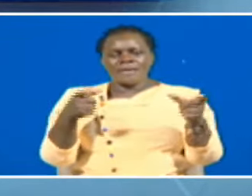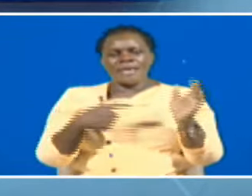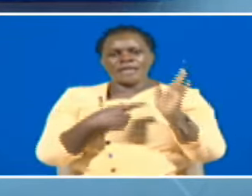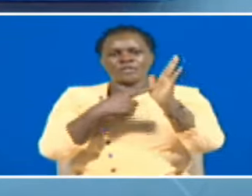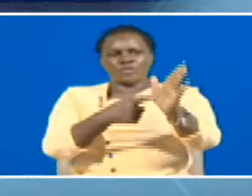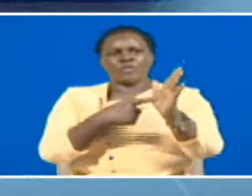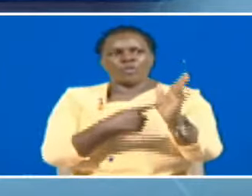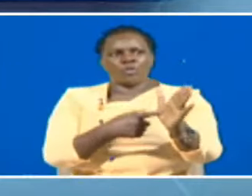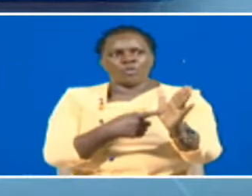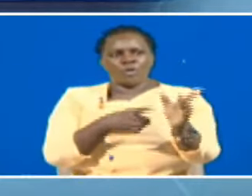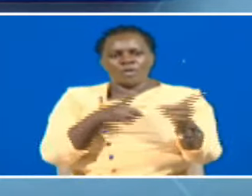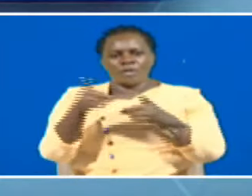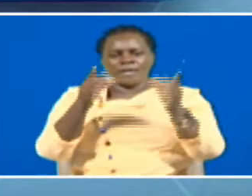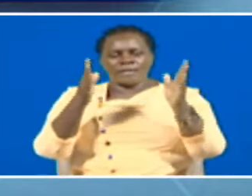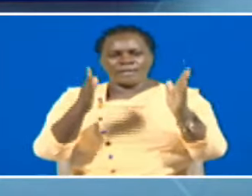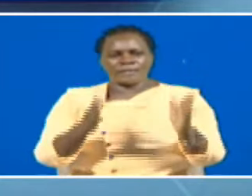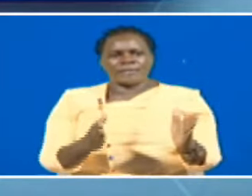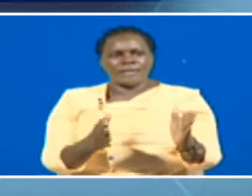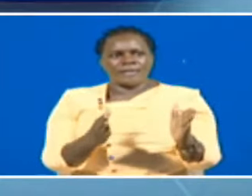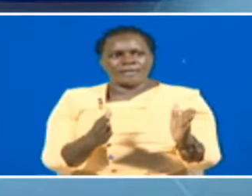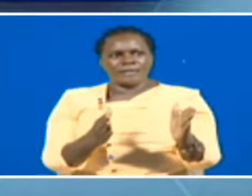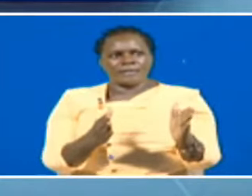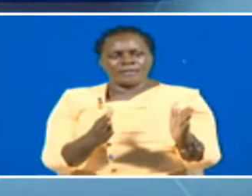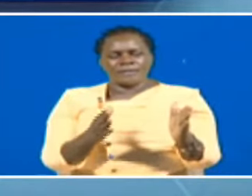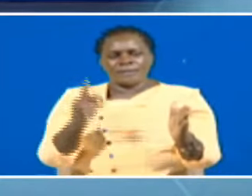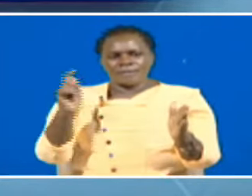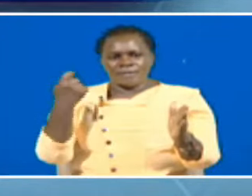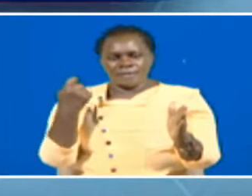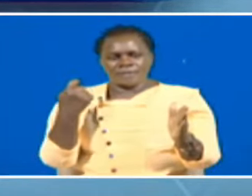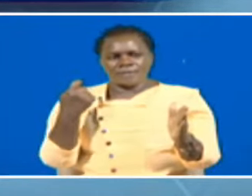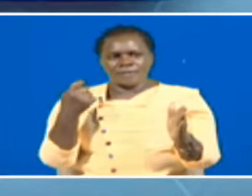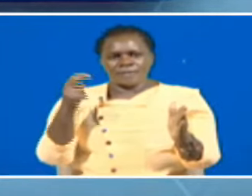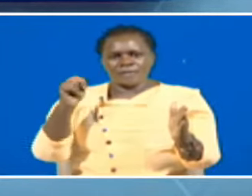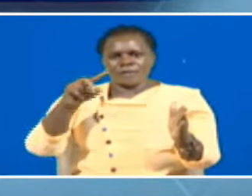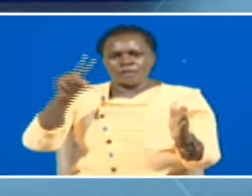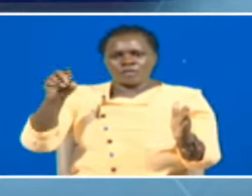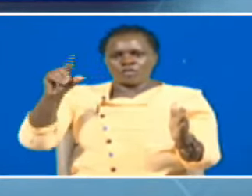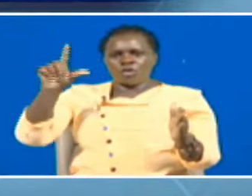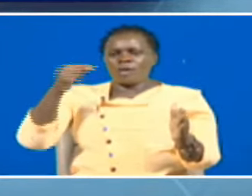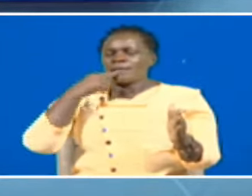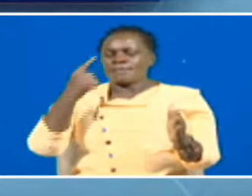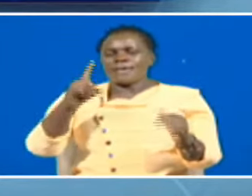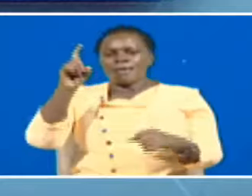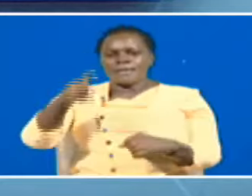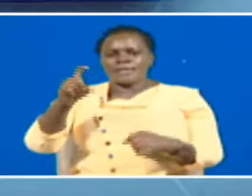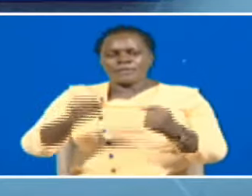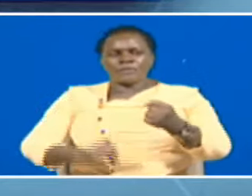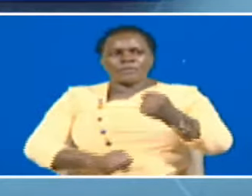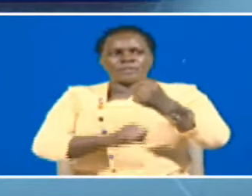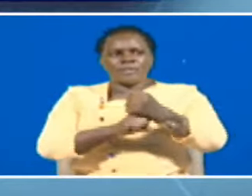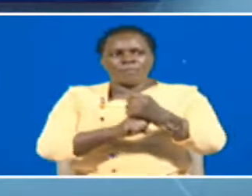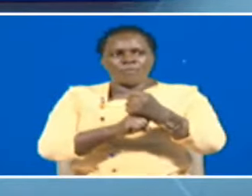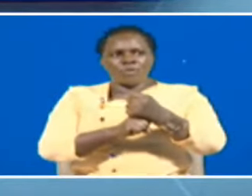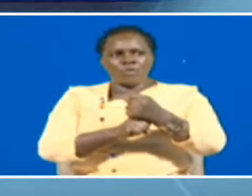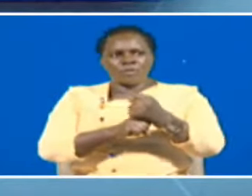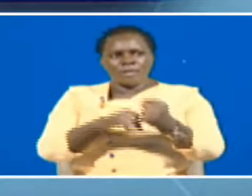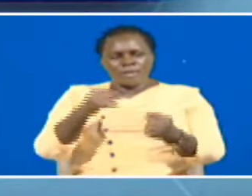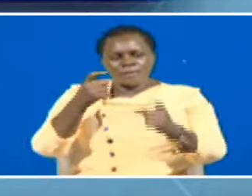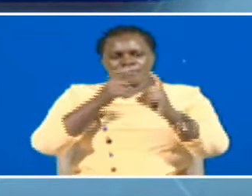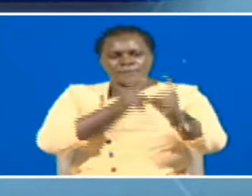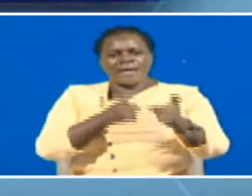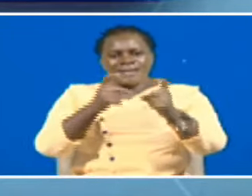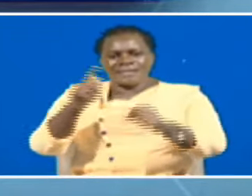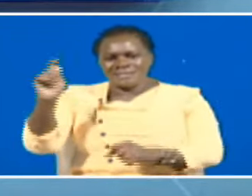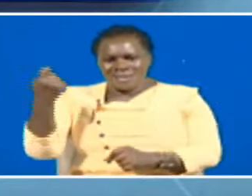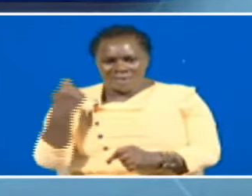managing director multi-choice Kenya Nzola Miranda highlighted the need to support the creativity and talents in